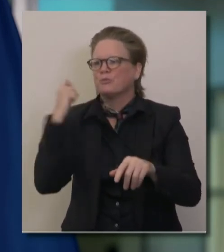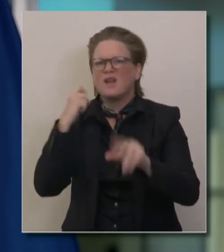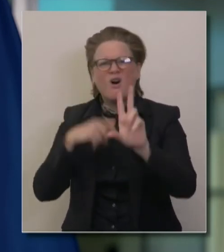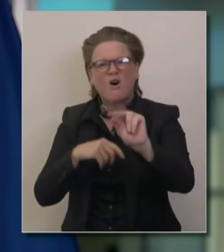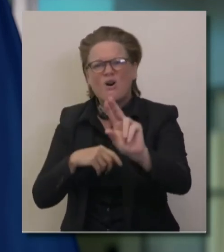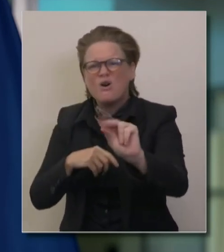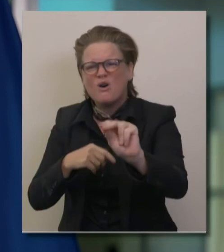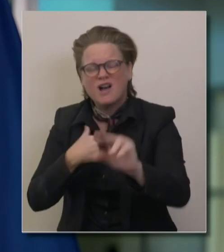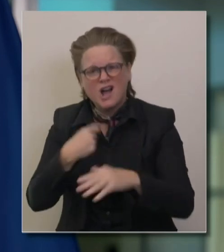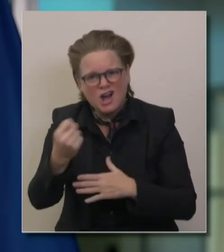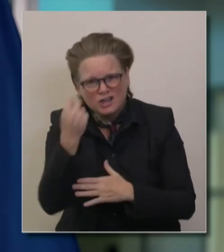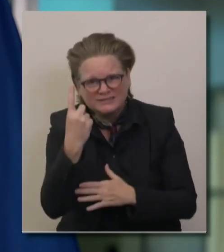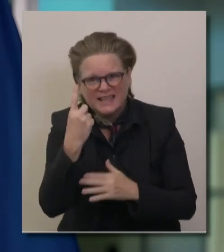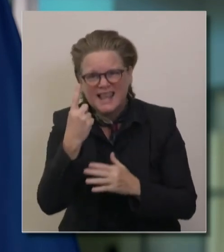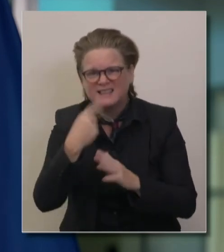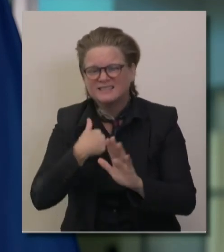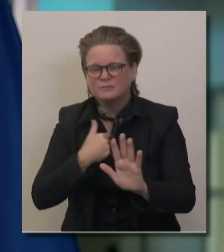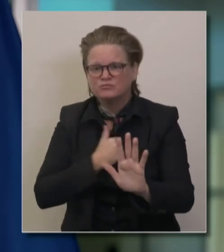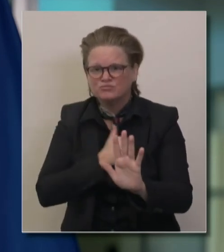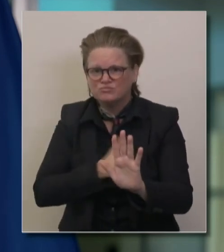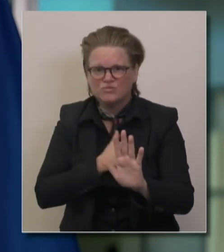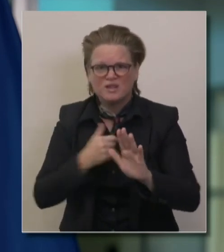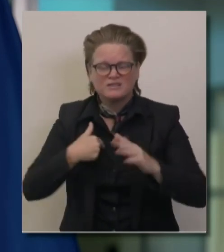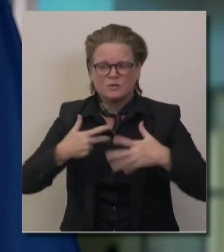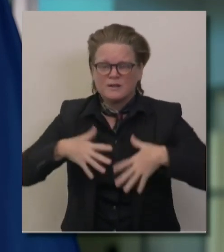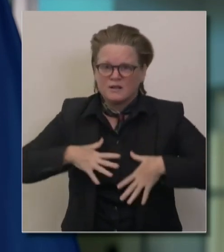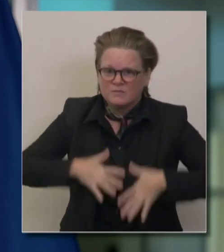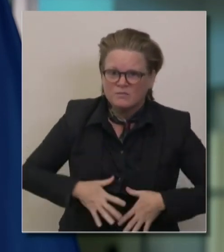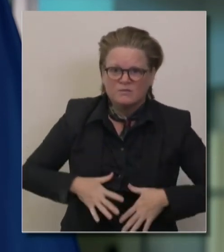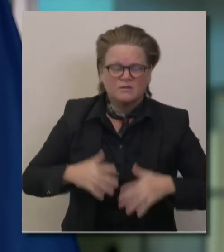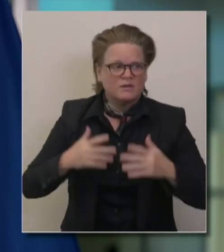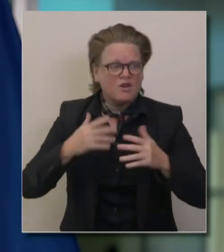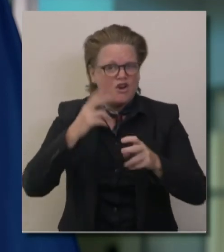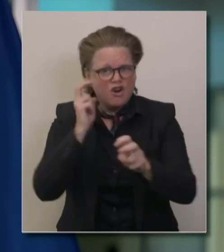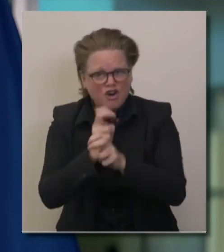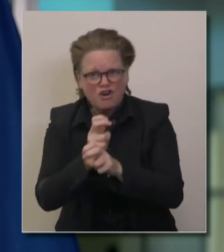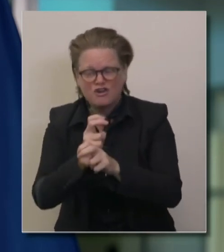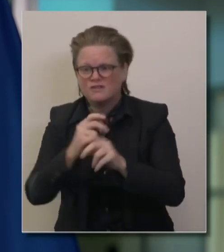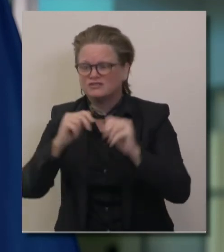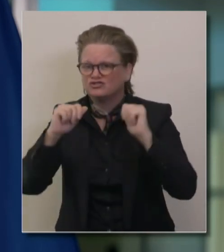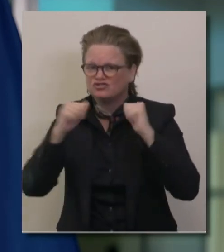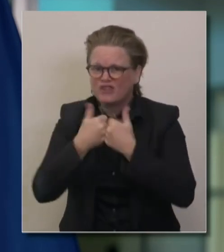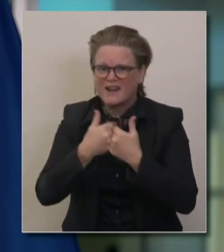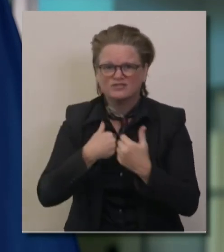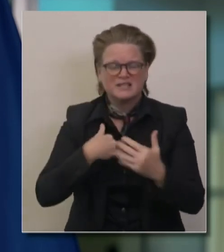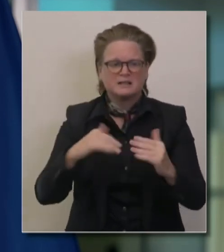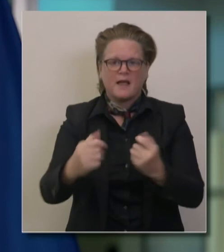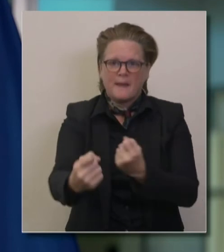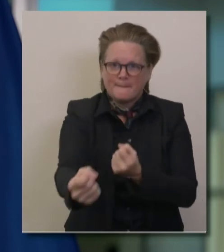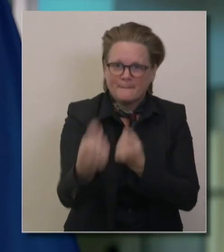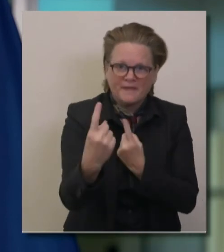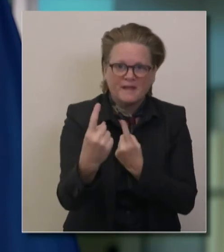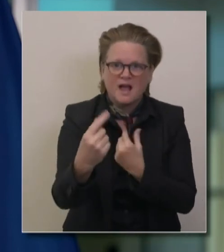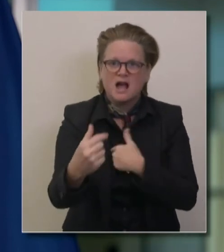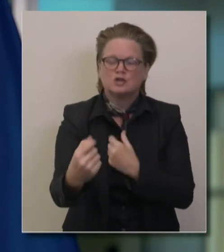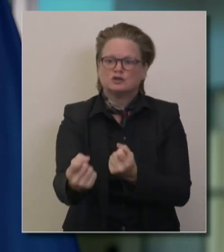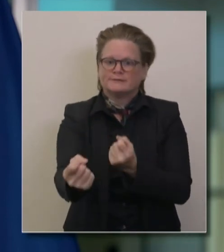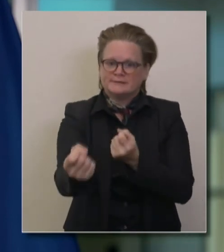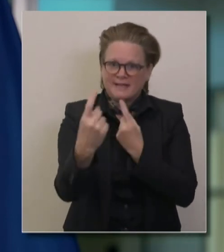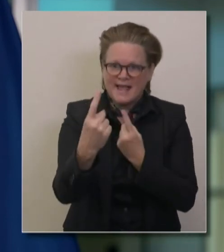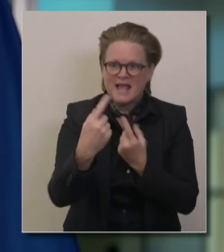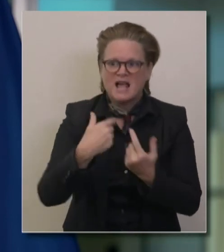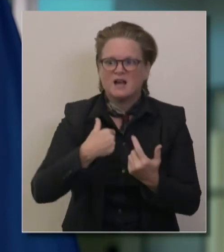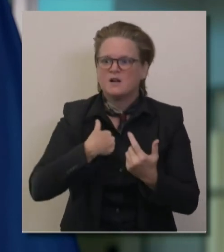how I feel, it devastates me to know because I intimately understand what it means when you put everything on the line,